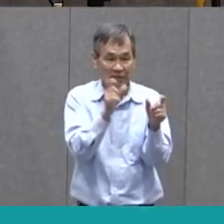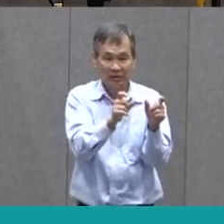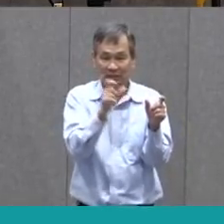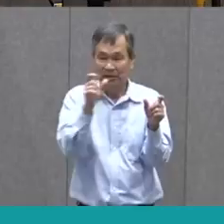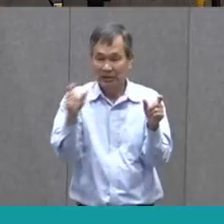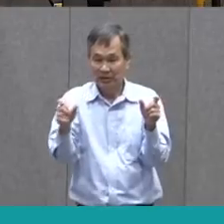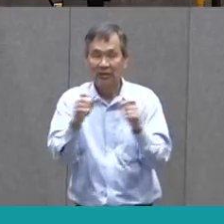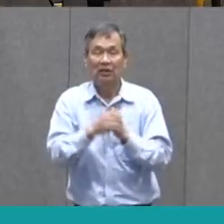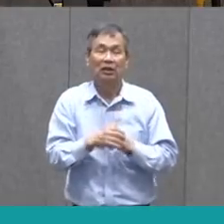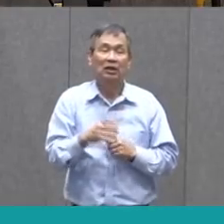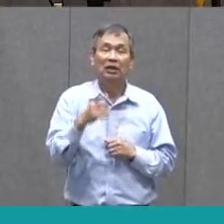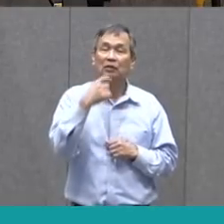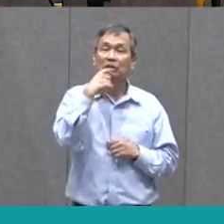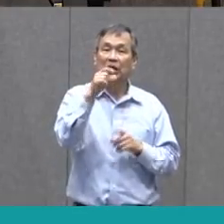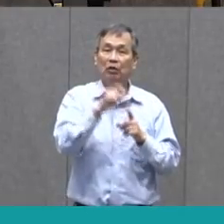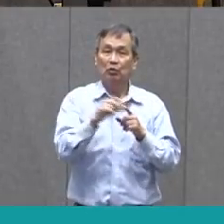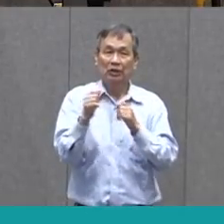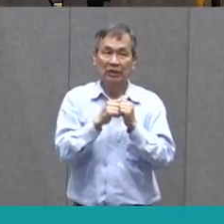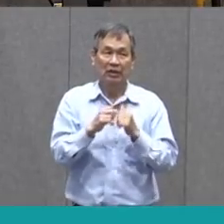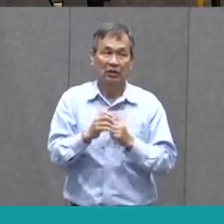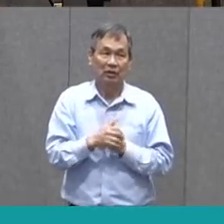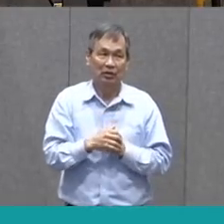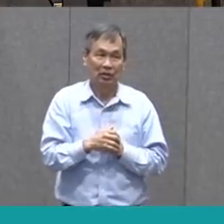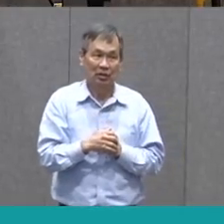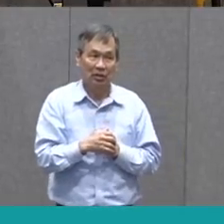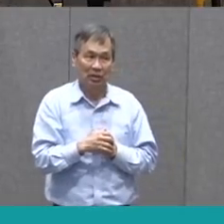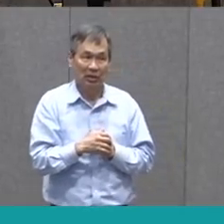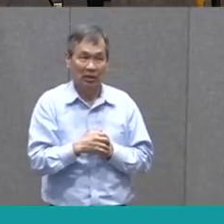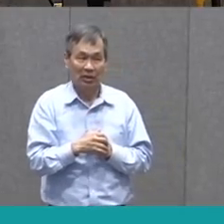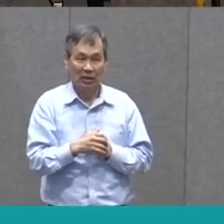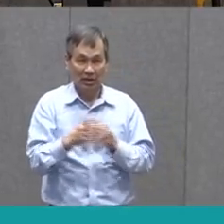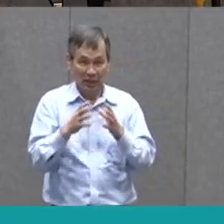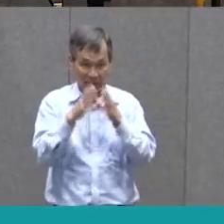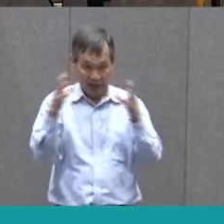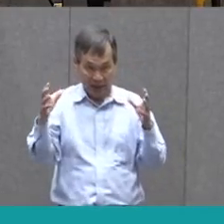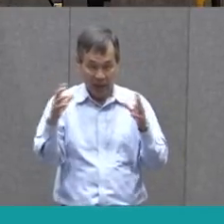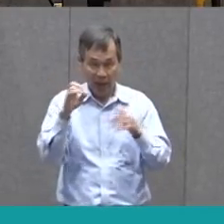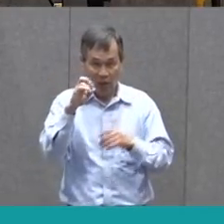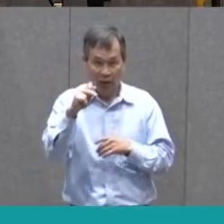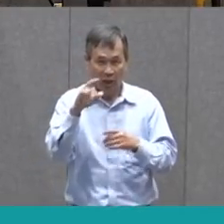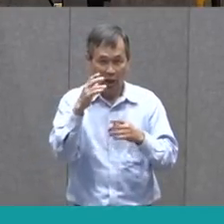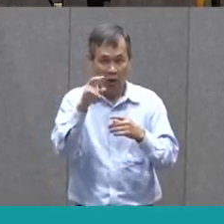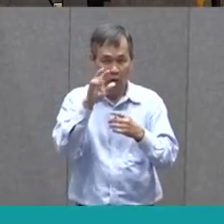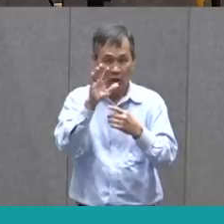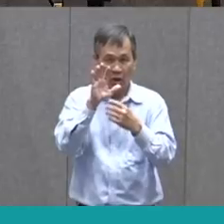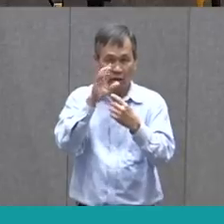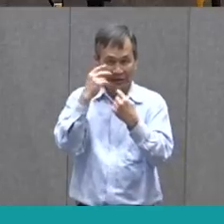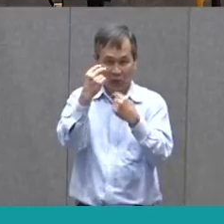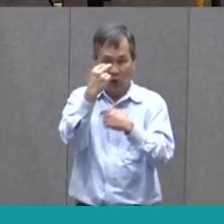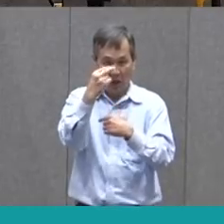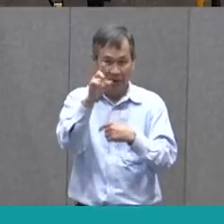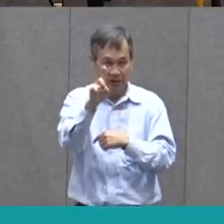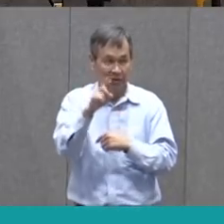And then we're gonna say the word all together. That was a lot of instructions. You watch me do it. Ready?